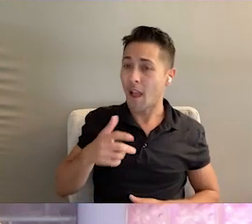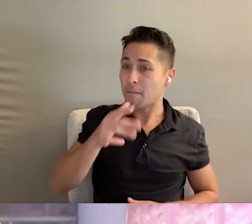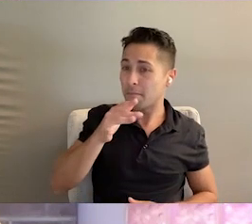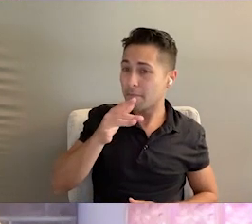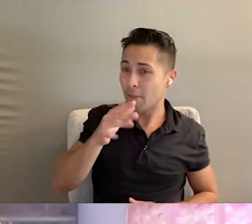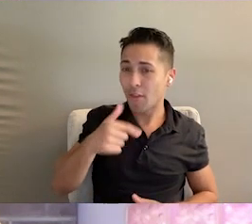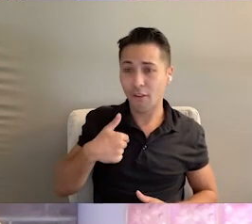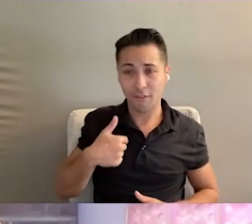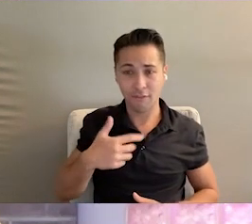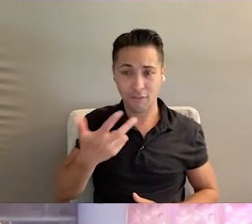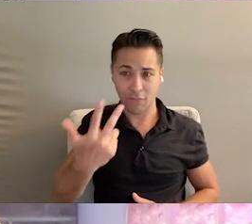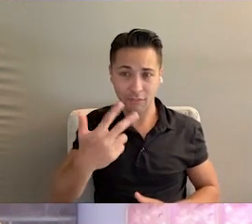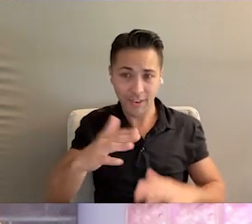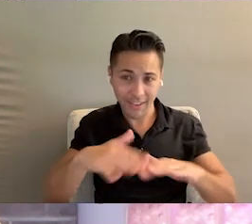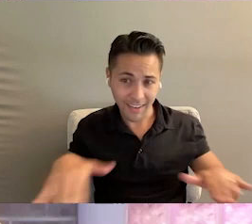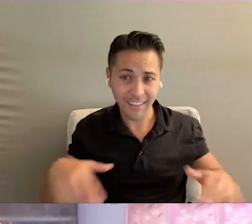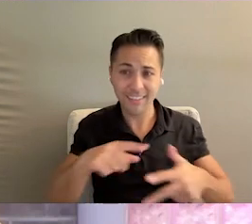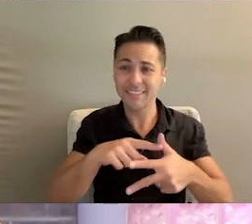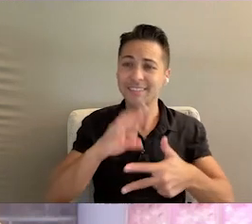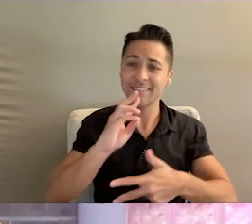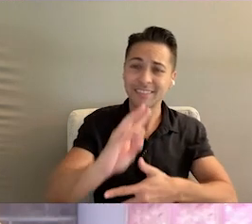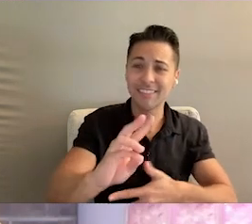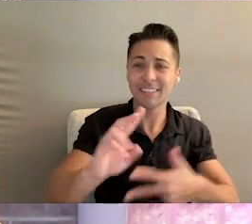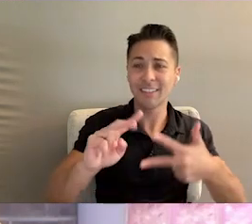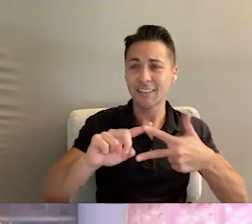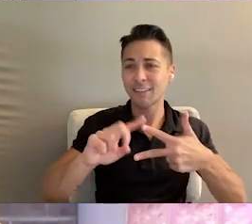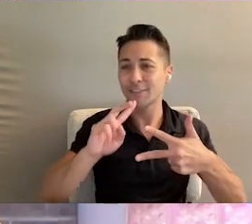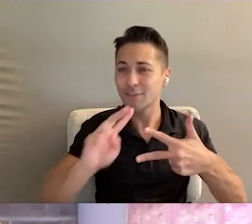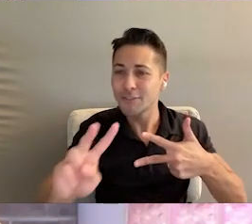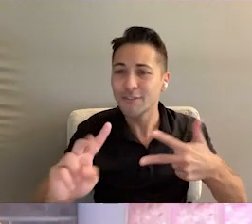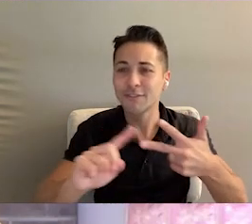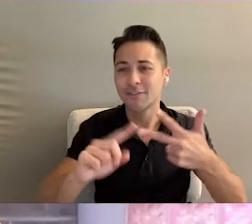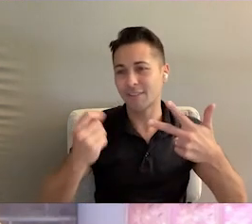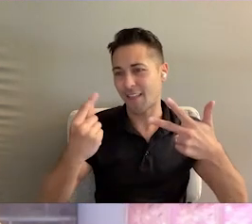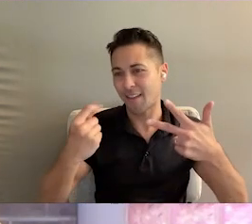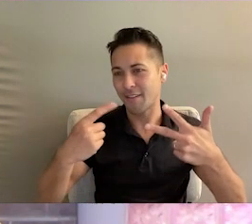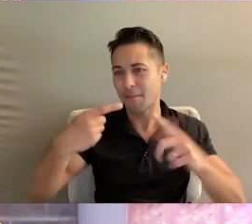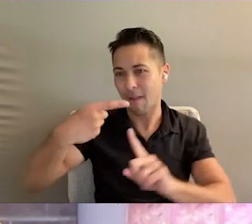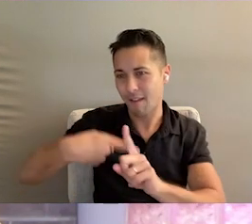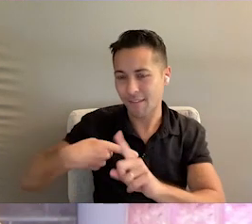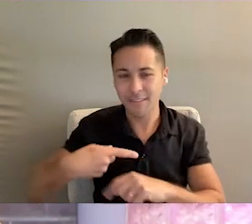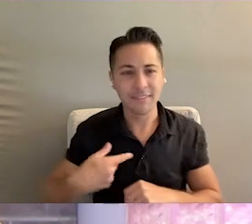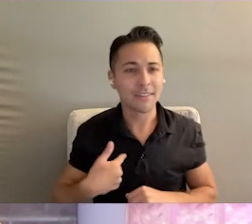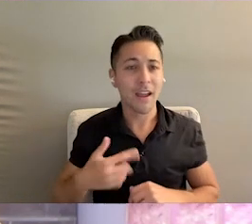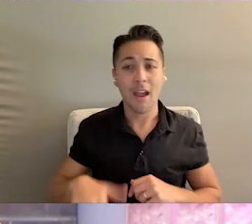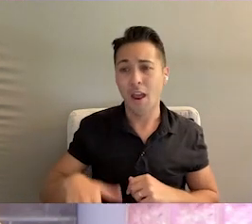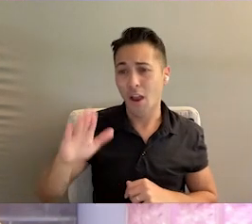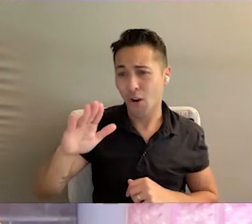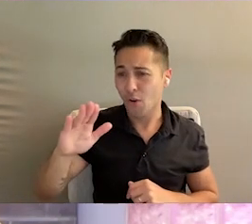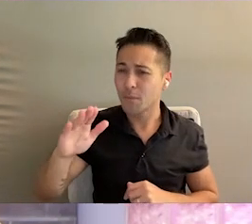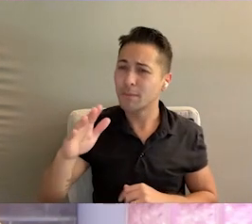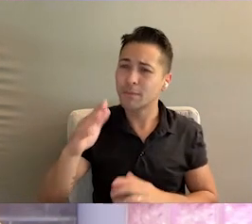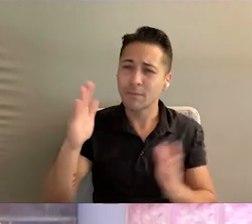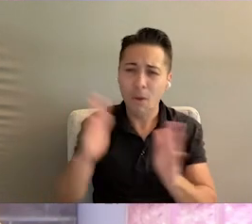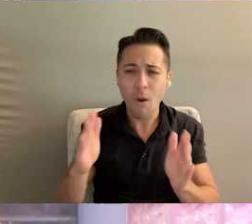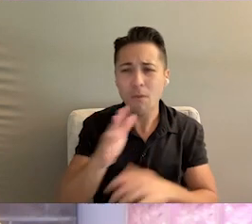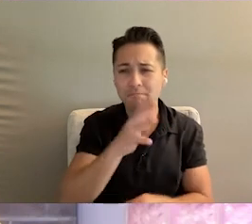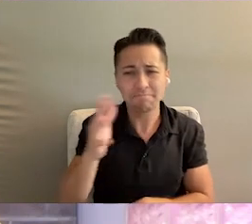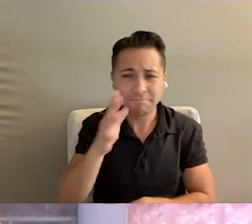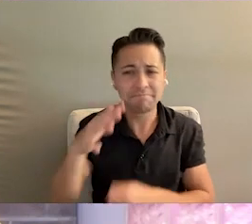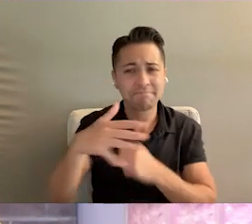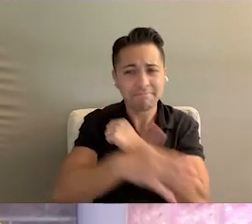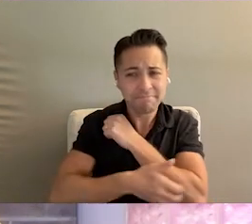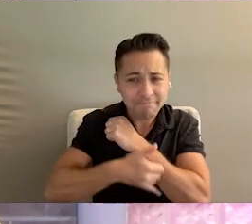married mama of three. I have three kiddos, ages 6, 2, and 11 months, and I grew up in a small rural county in North Florida.